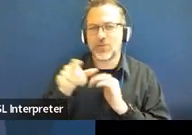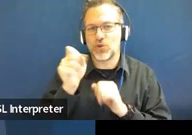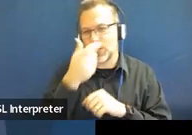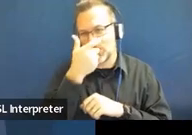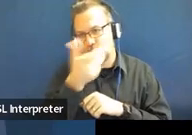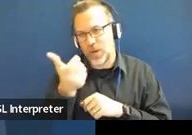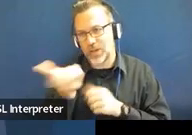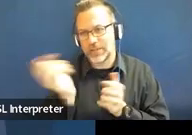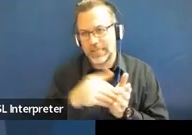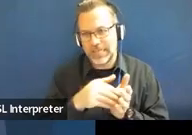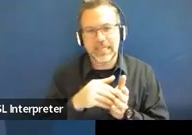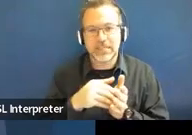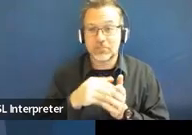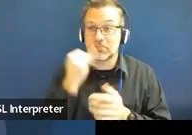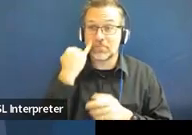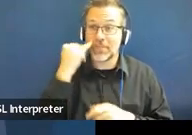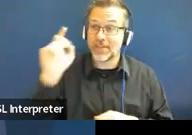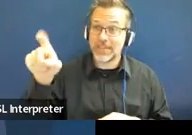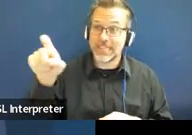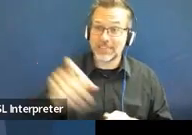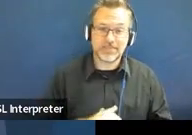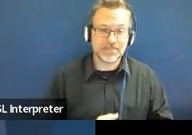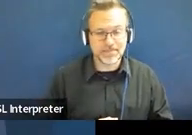when you, if you need to do that.